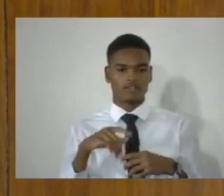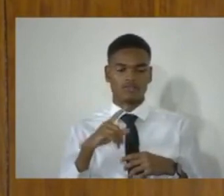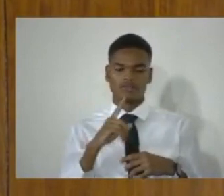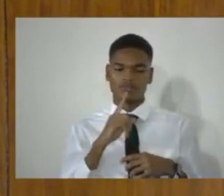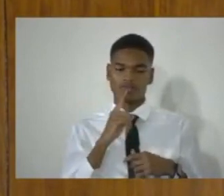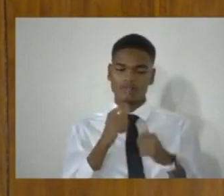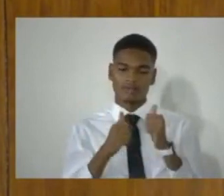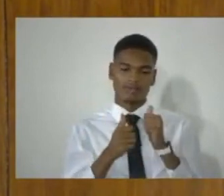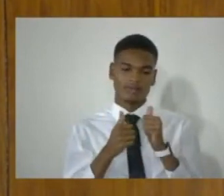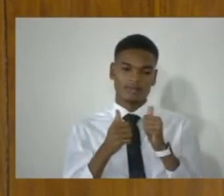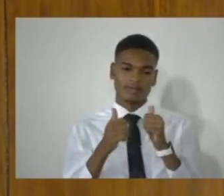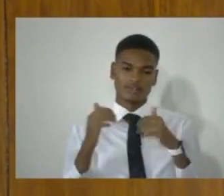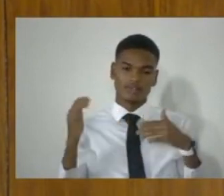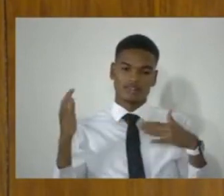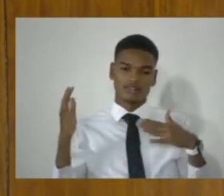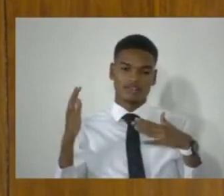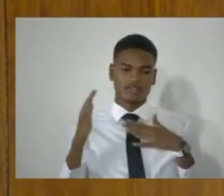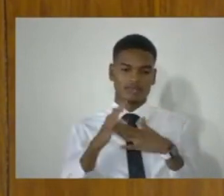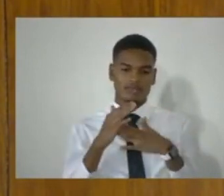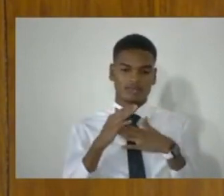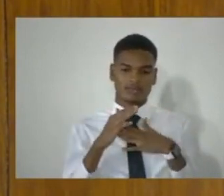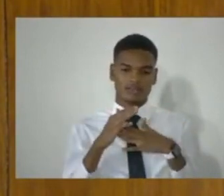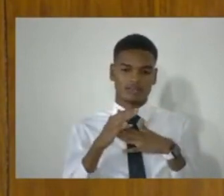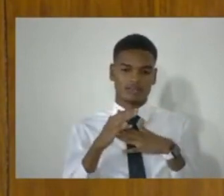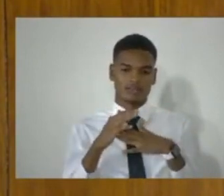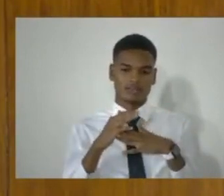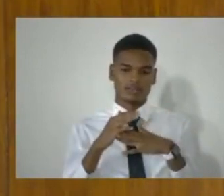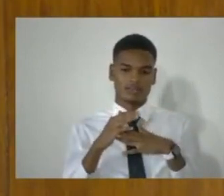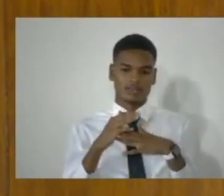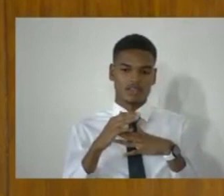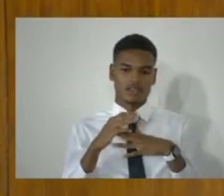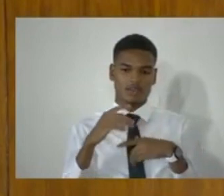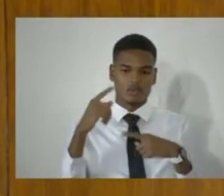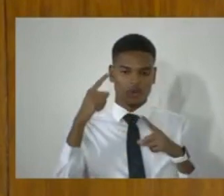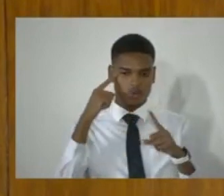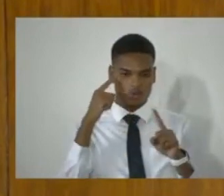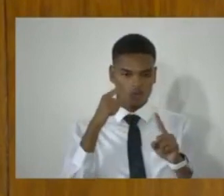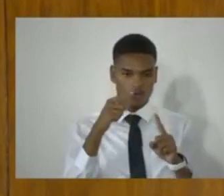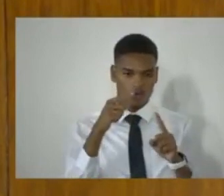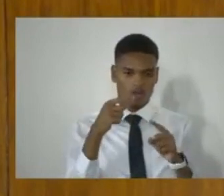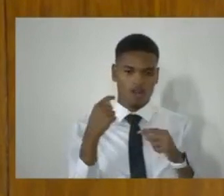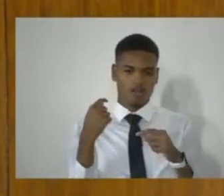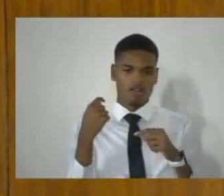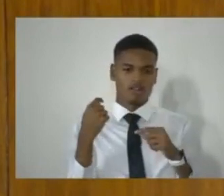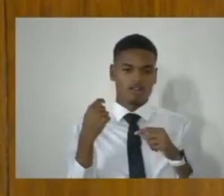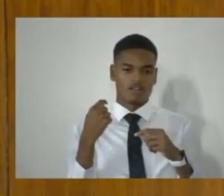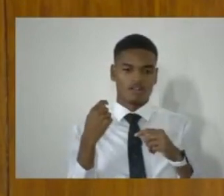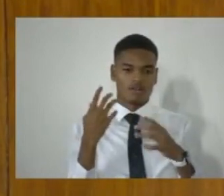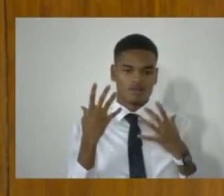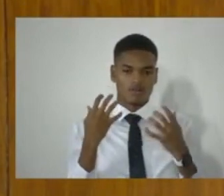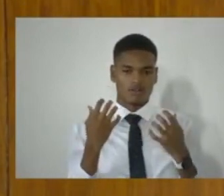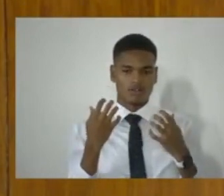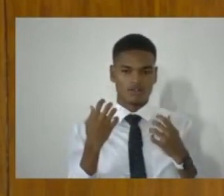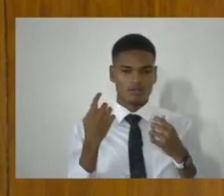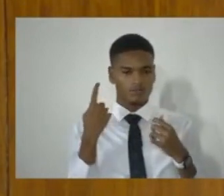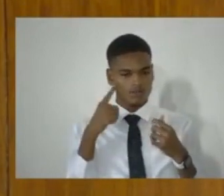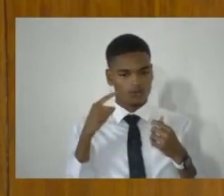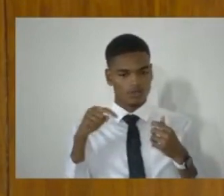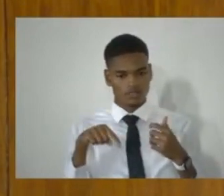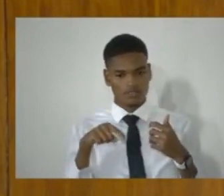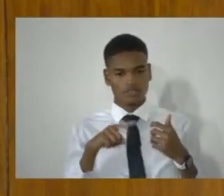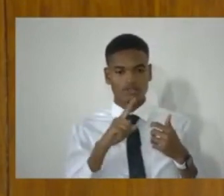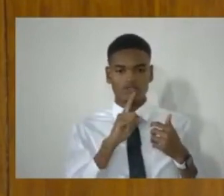One of the main objectives of this legislation is